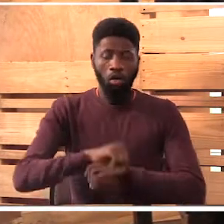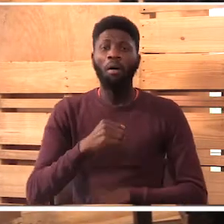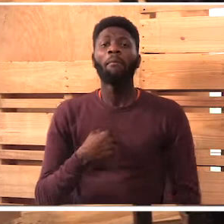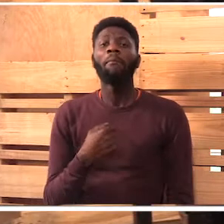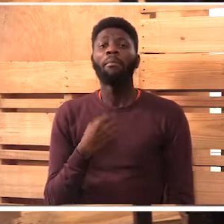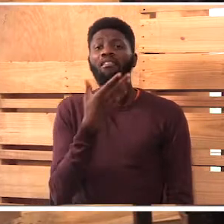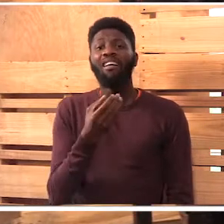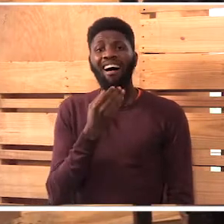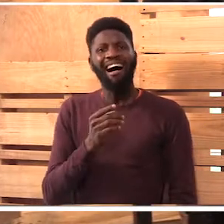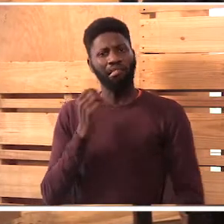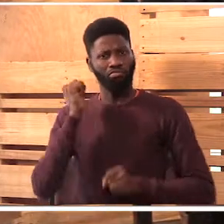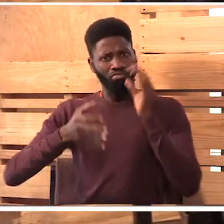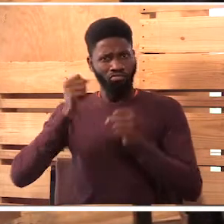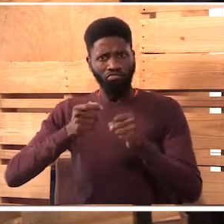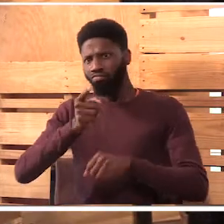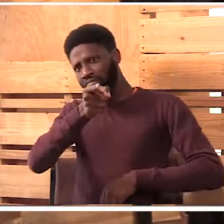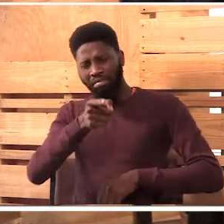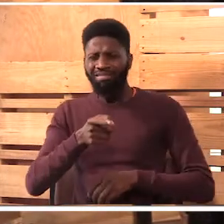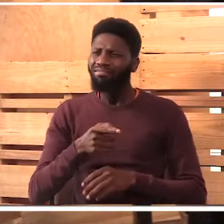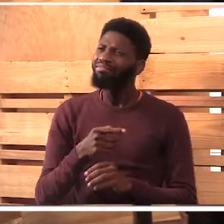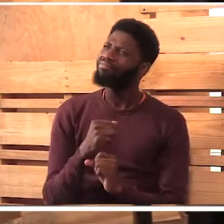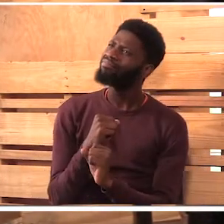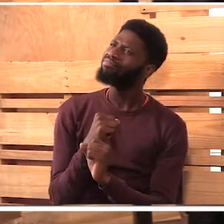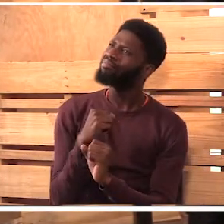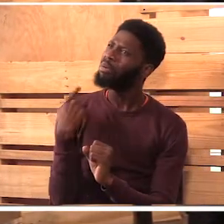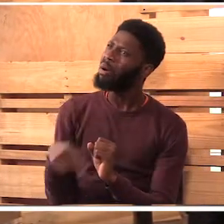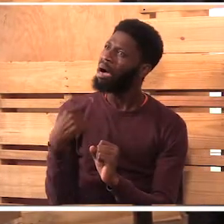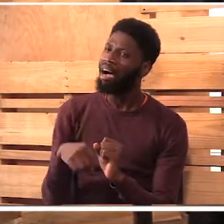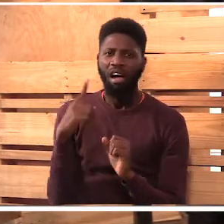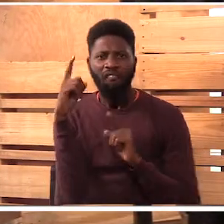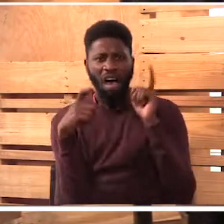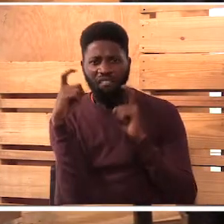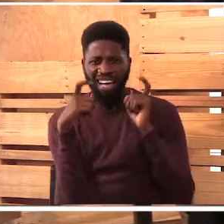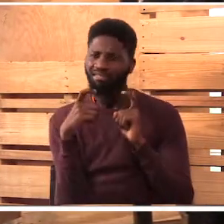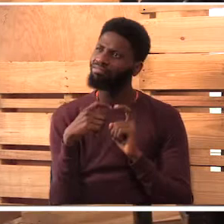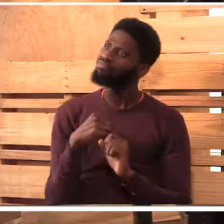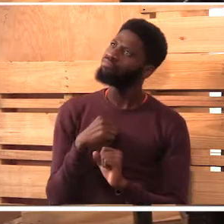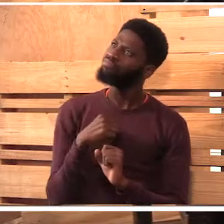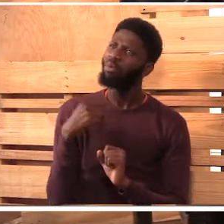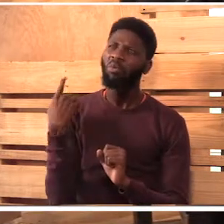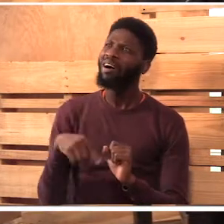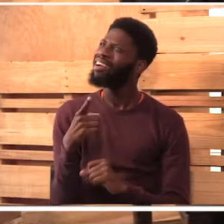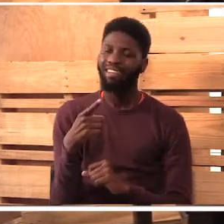and I was like, what is happening? Facial expression. You just wonder,